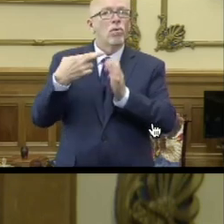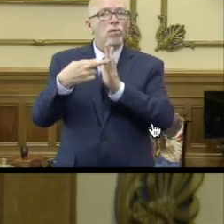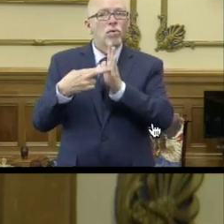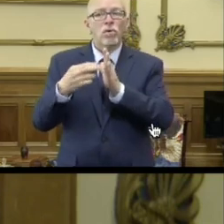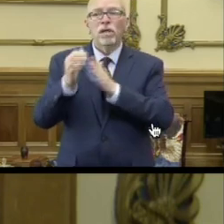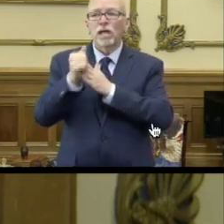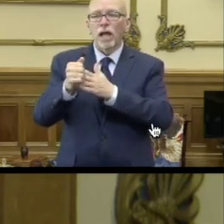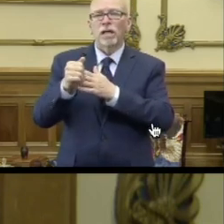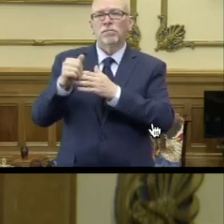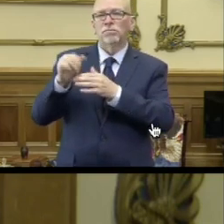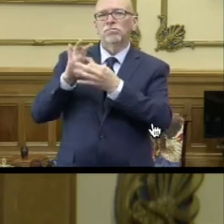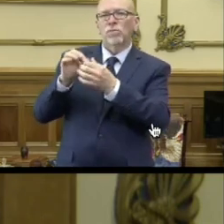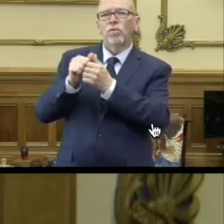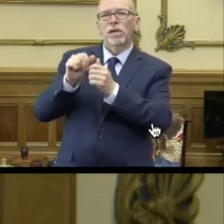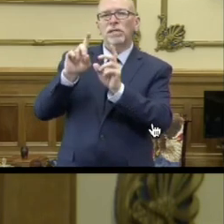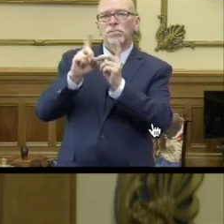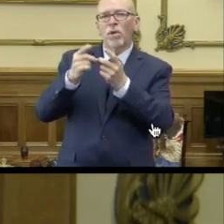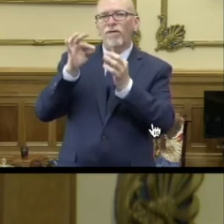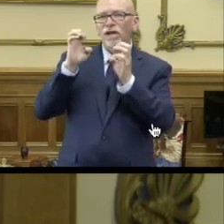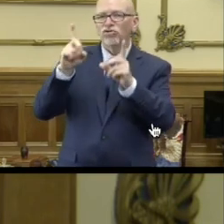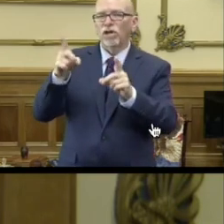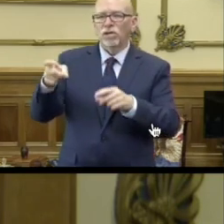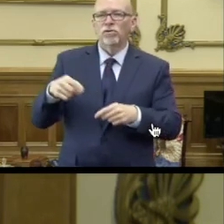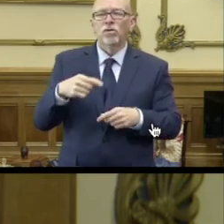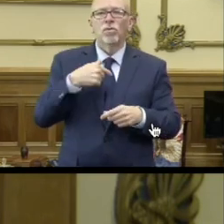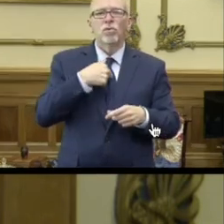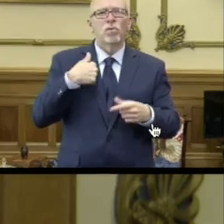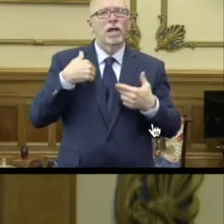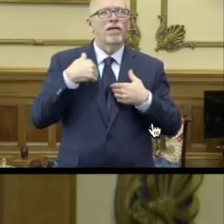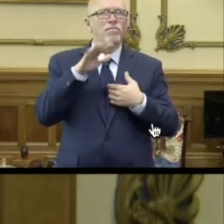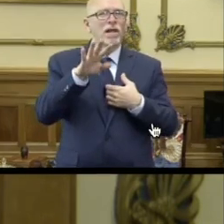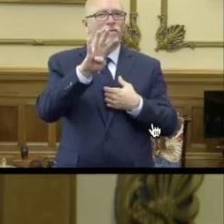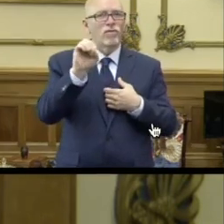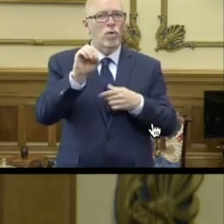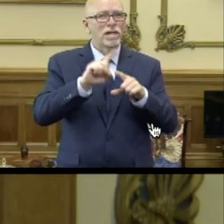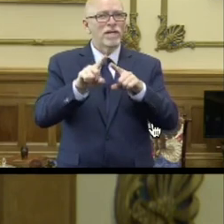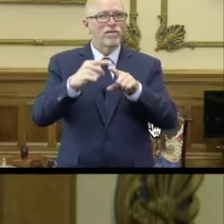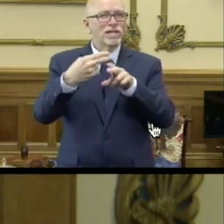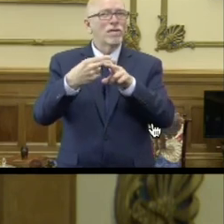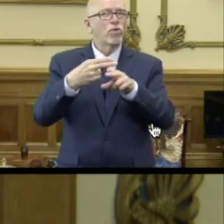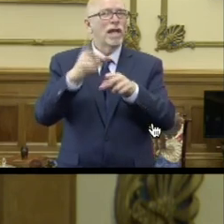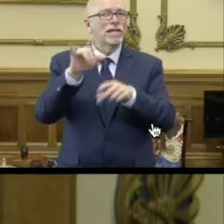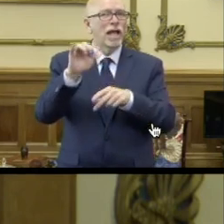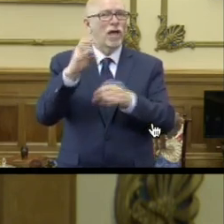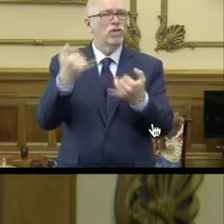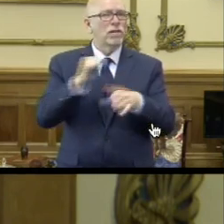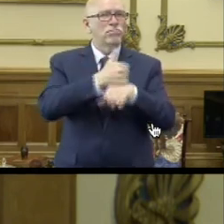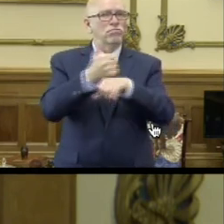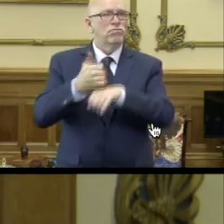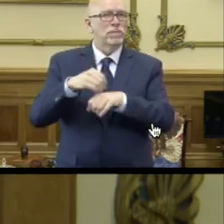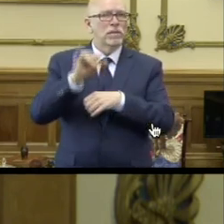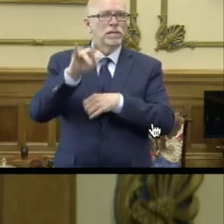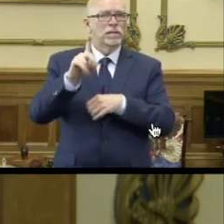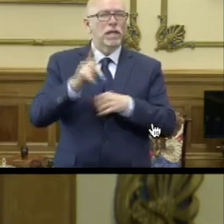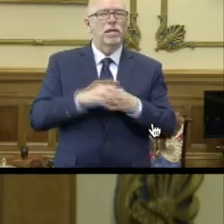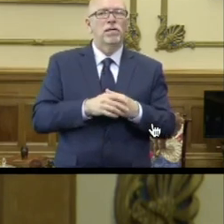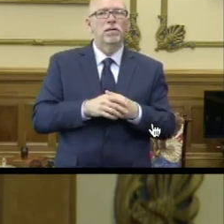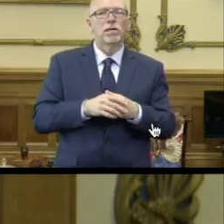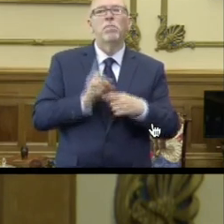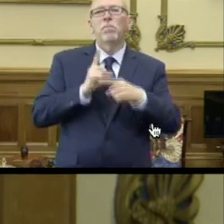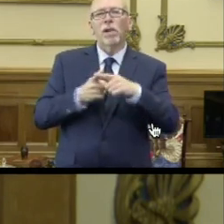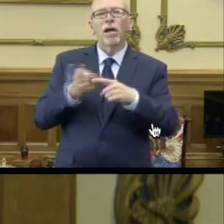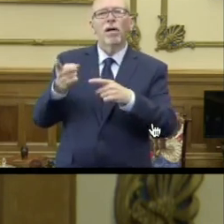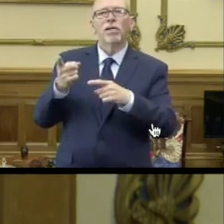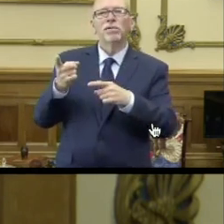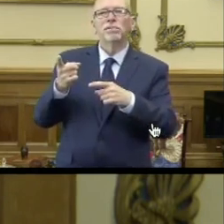in partnership with the Department of Education. We have nearly 40 of those pop-up sites open now across the state of Indiana in addition to